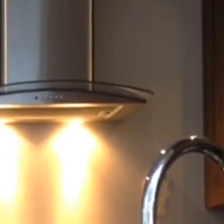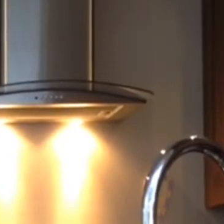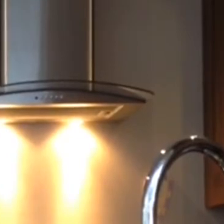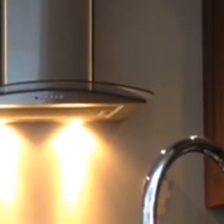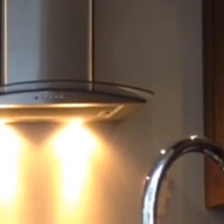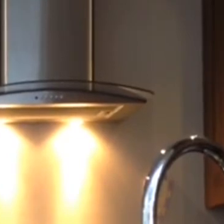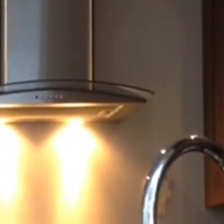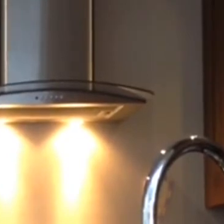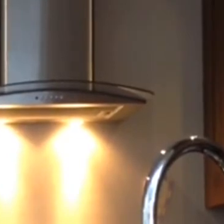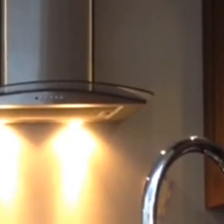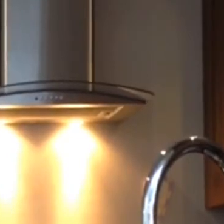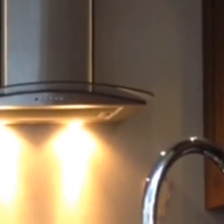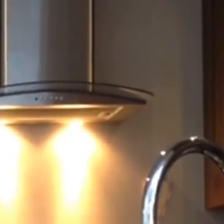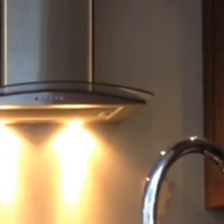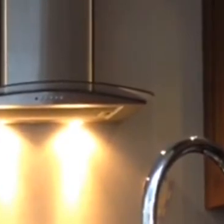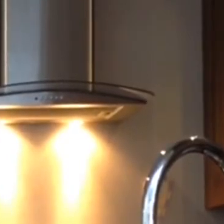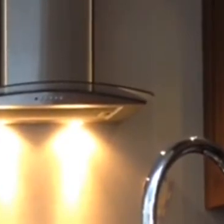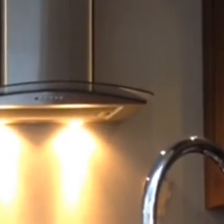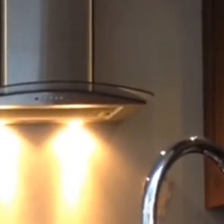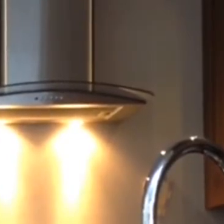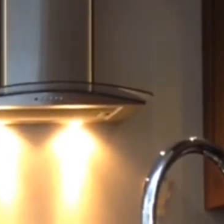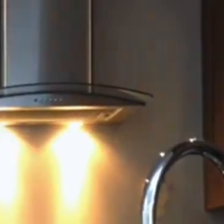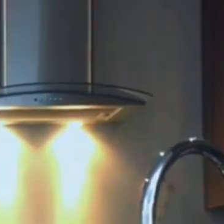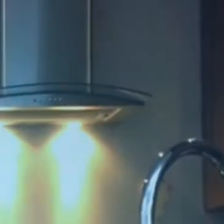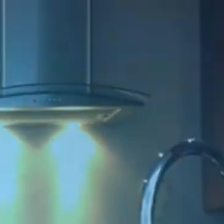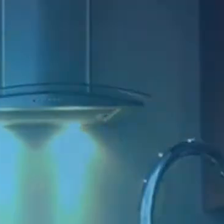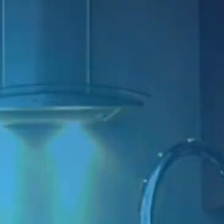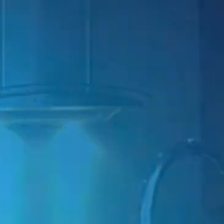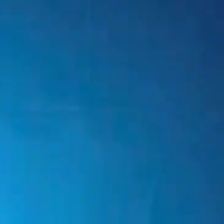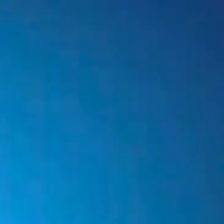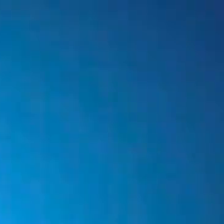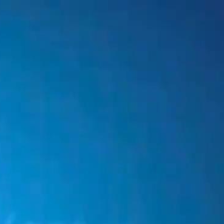So thanks for all your photos. Hope you had fun making them.